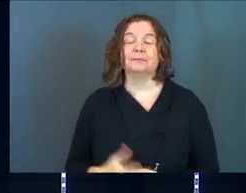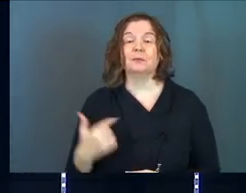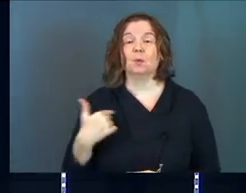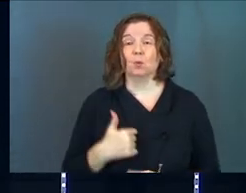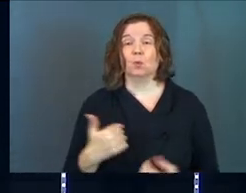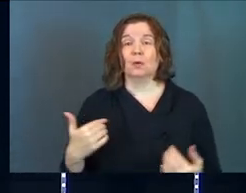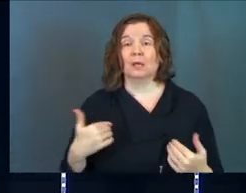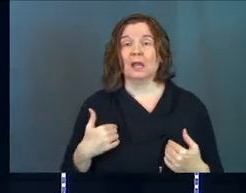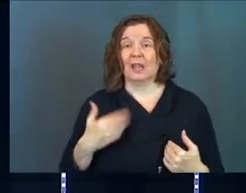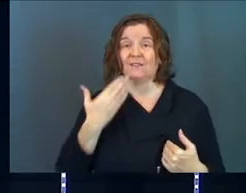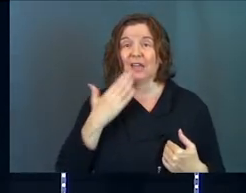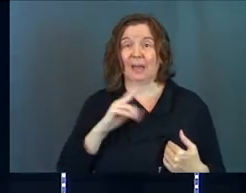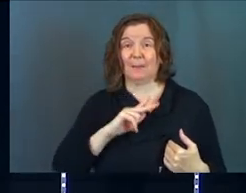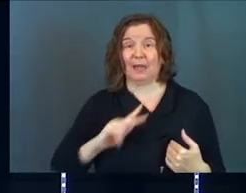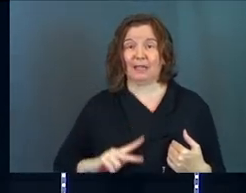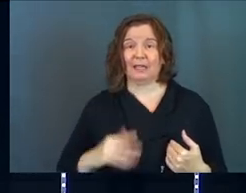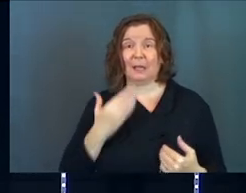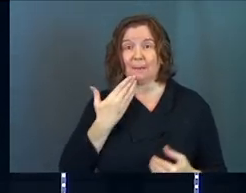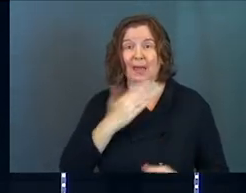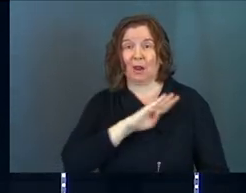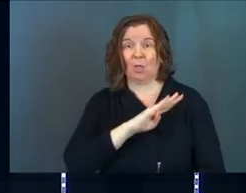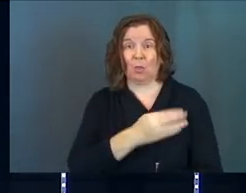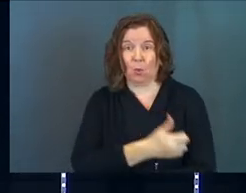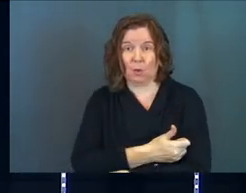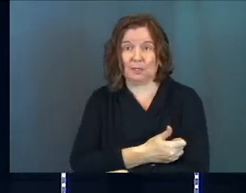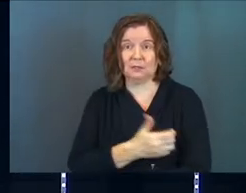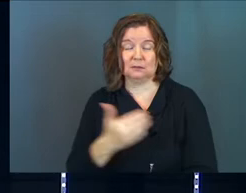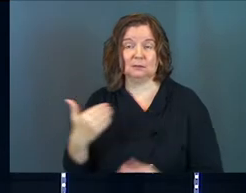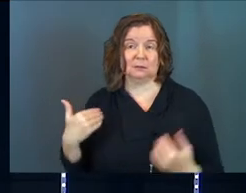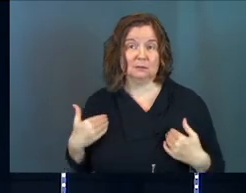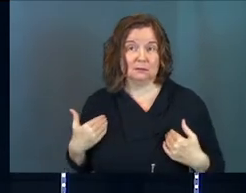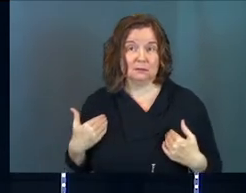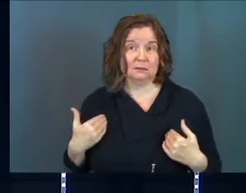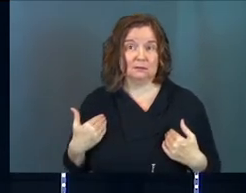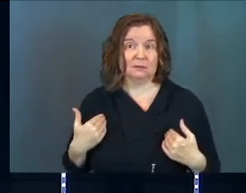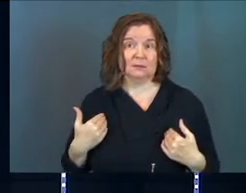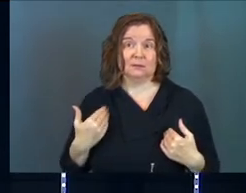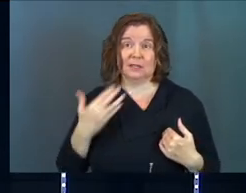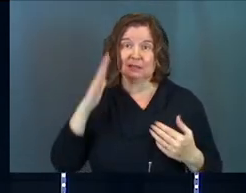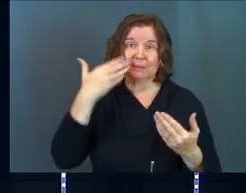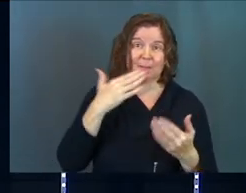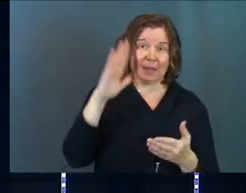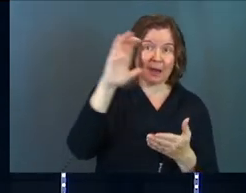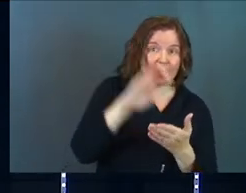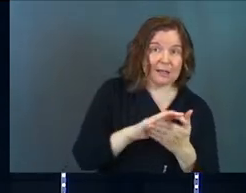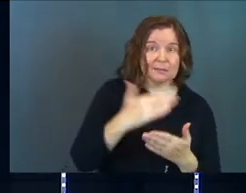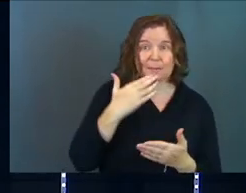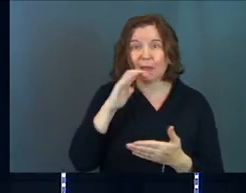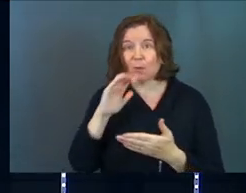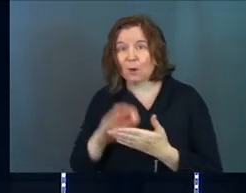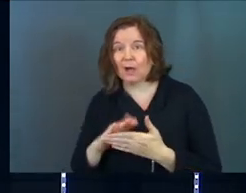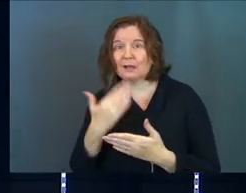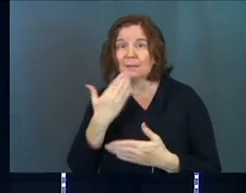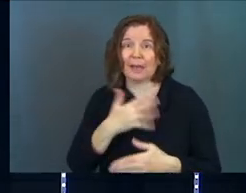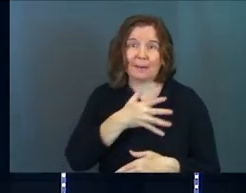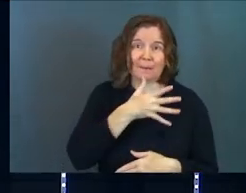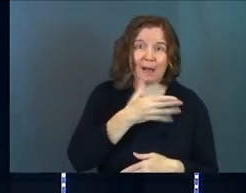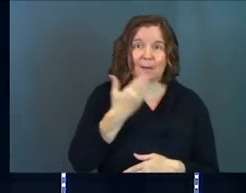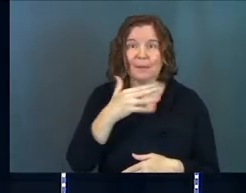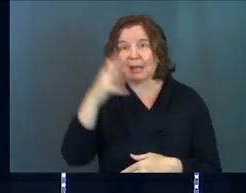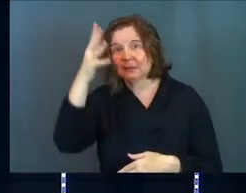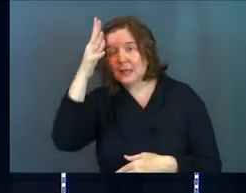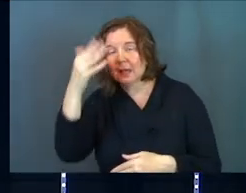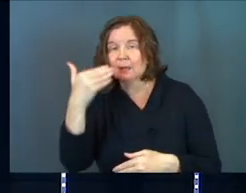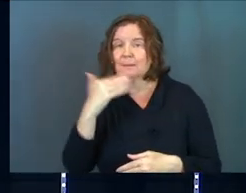We've had bad kings. We've had bad authorities. There's been bad husbands. There's been bad wives. There's been bad moms, and bad